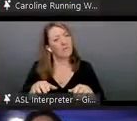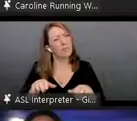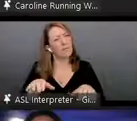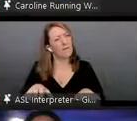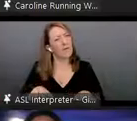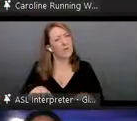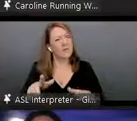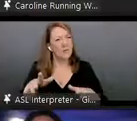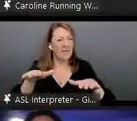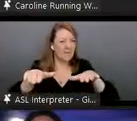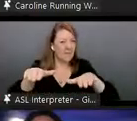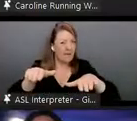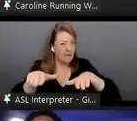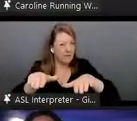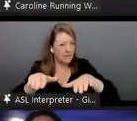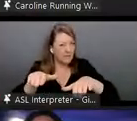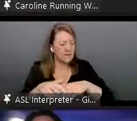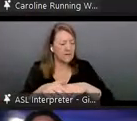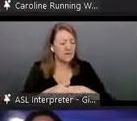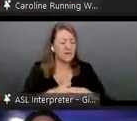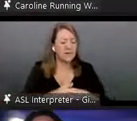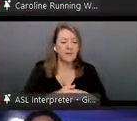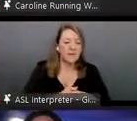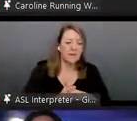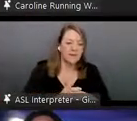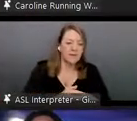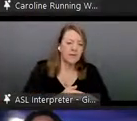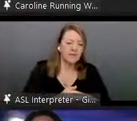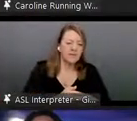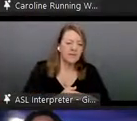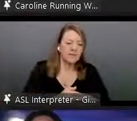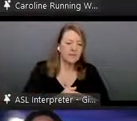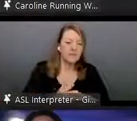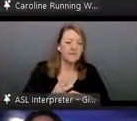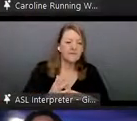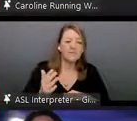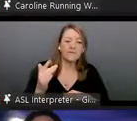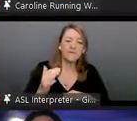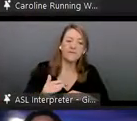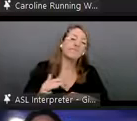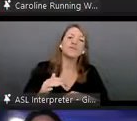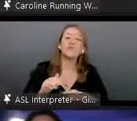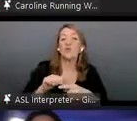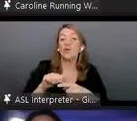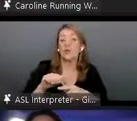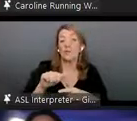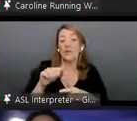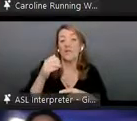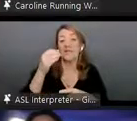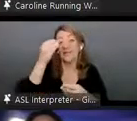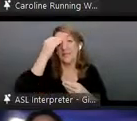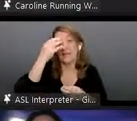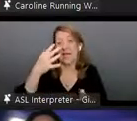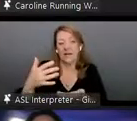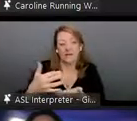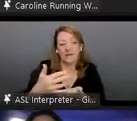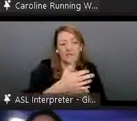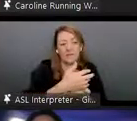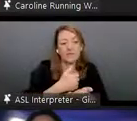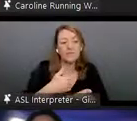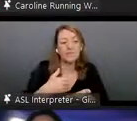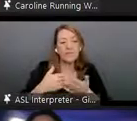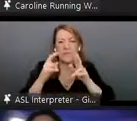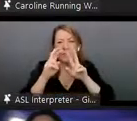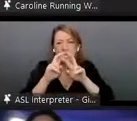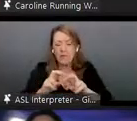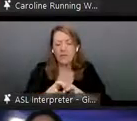And, um, there, yeah. So a bit about training data. So also, you know, these text corpora, um, these, uh, kind